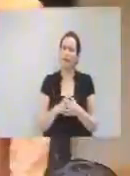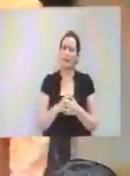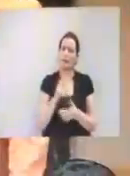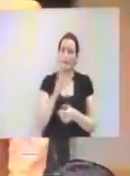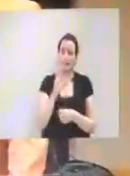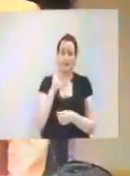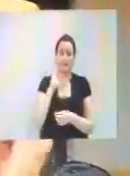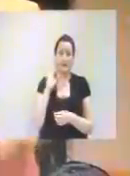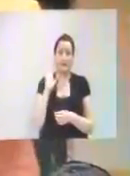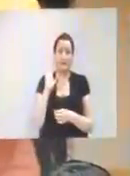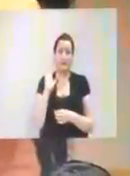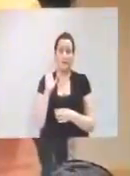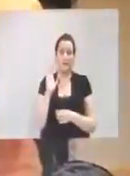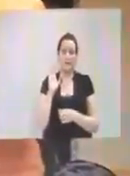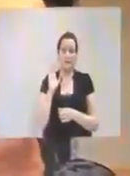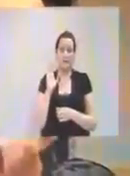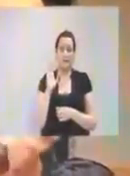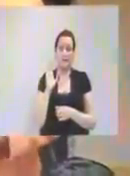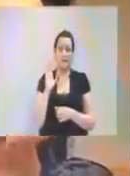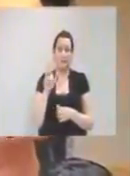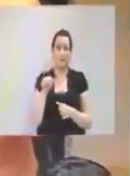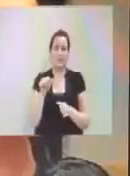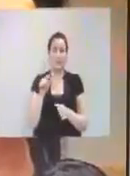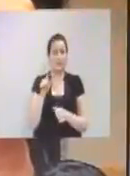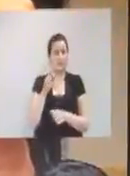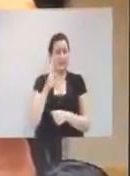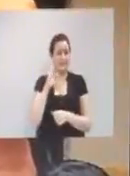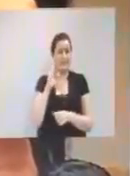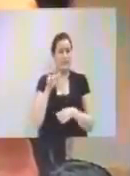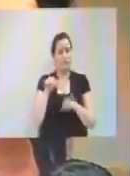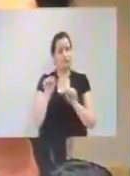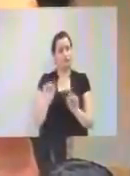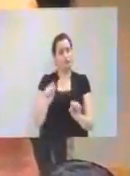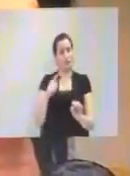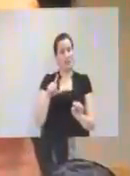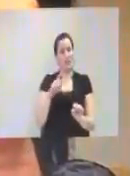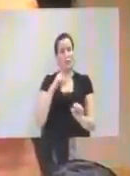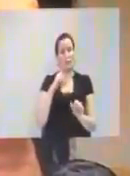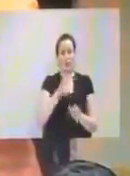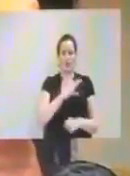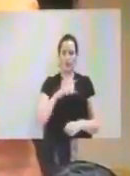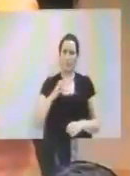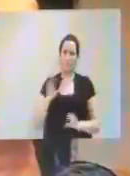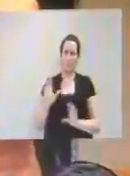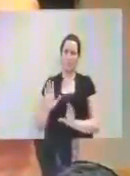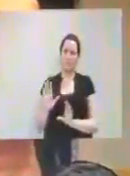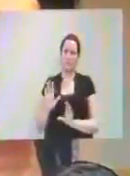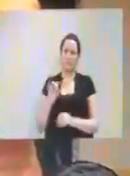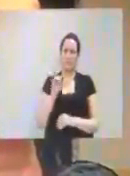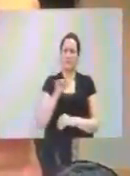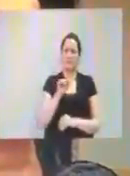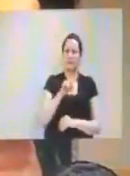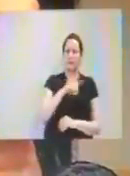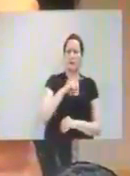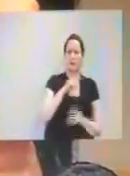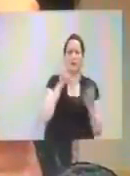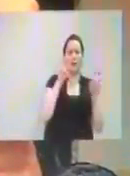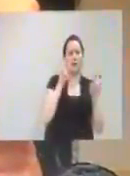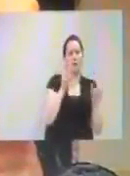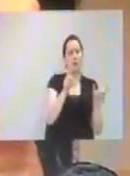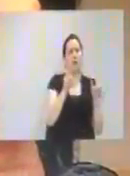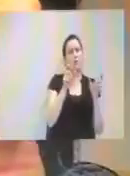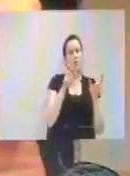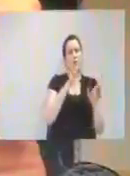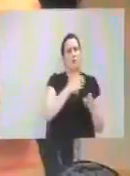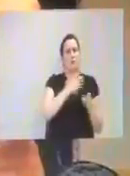the committee, Honourable Deputy Speaker, they are discussing, that's why they keep on co-coaching the Minister of